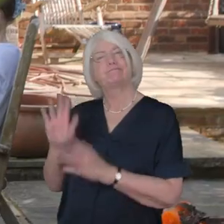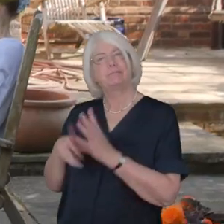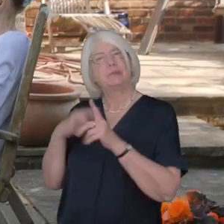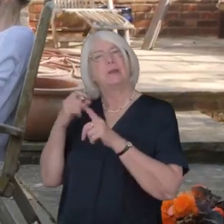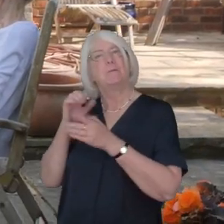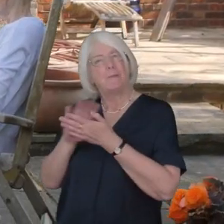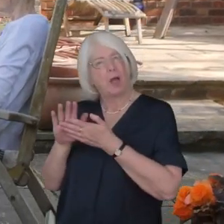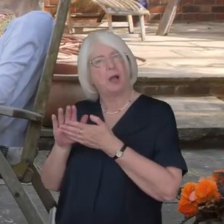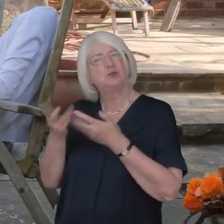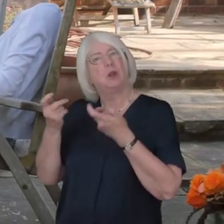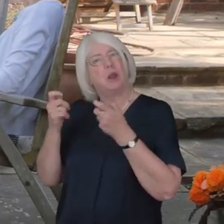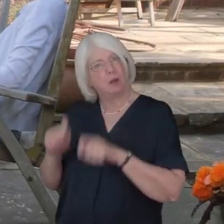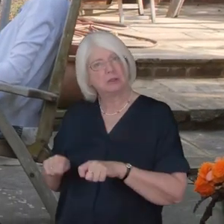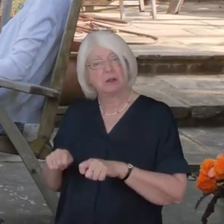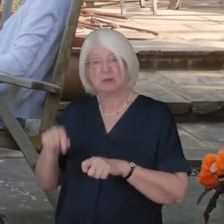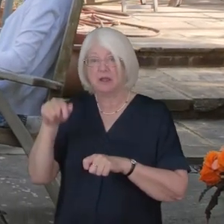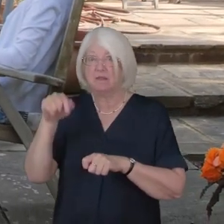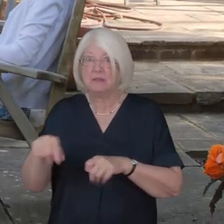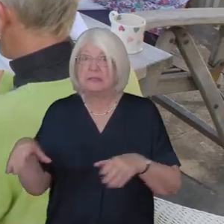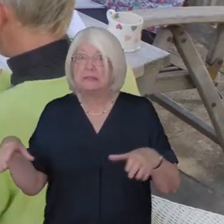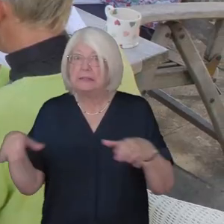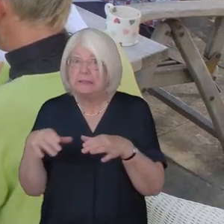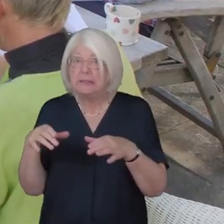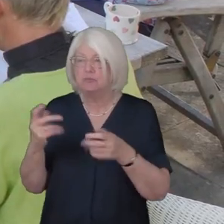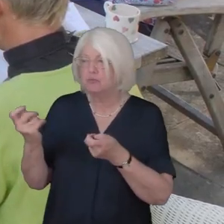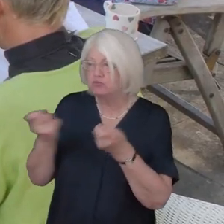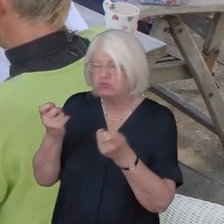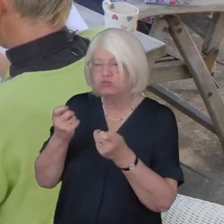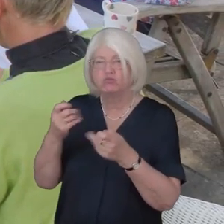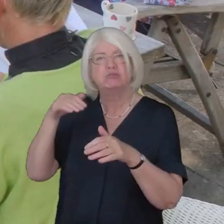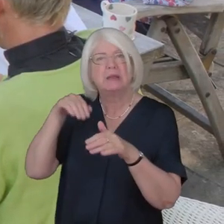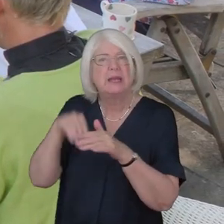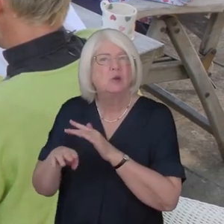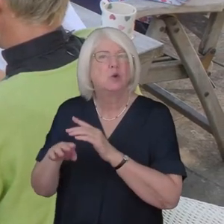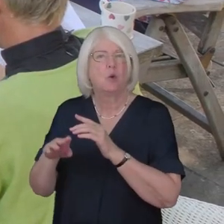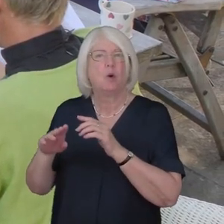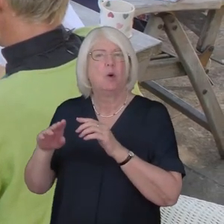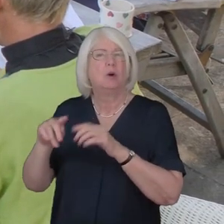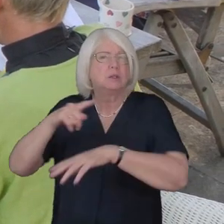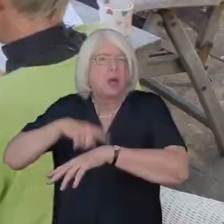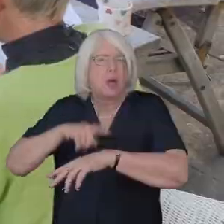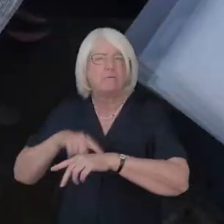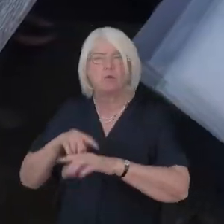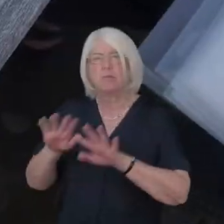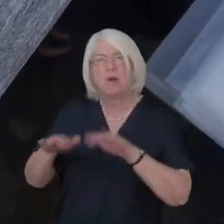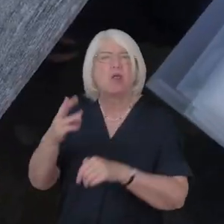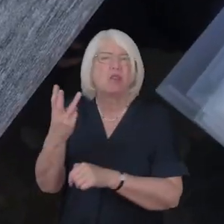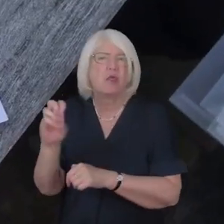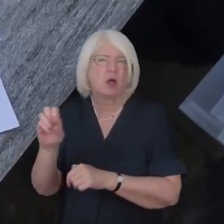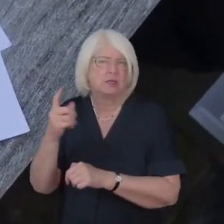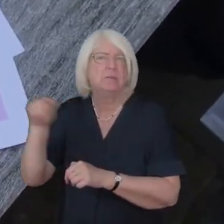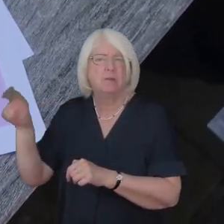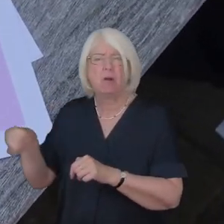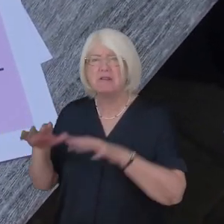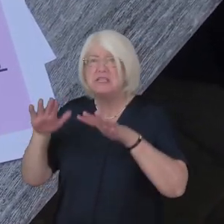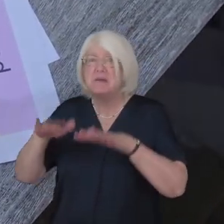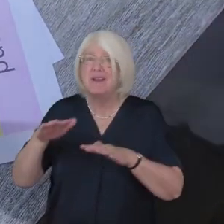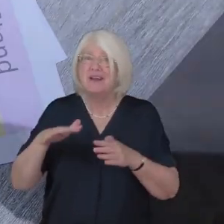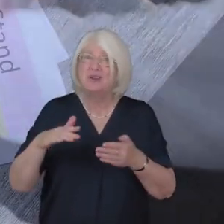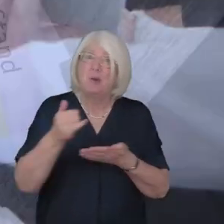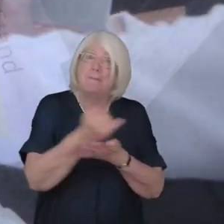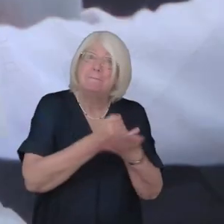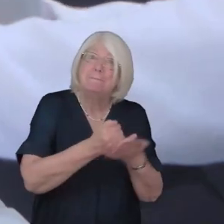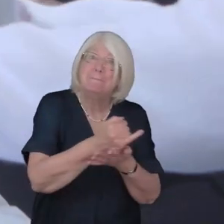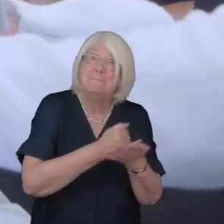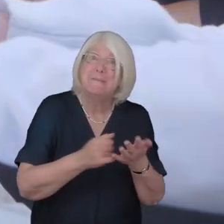indoor sessions for about 30 people using a variety of craft materials and prayers similar to Messy Church